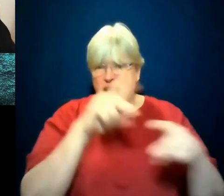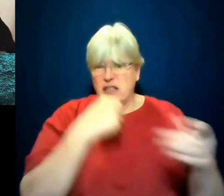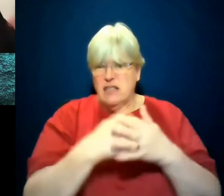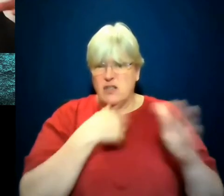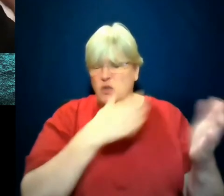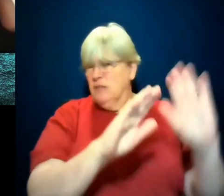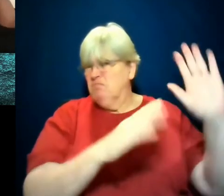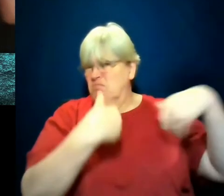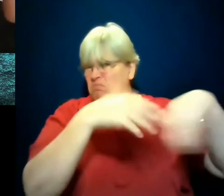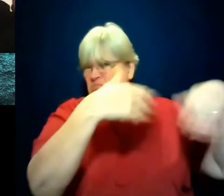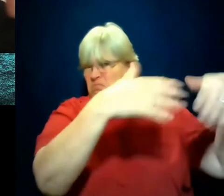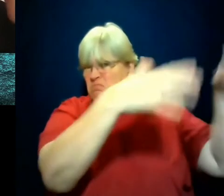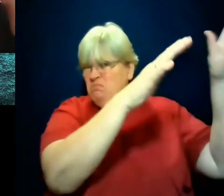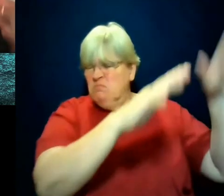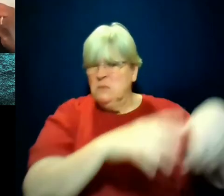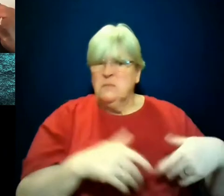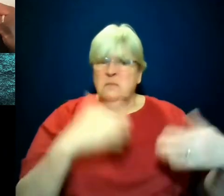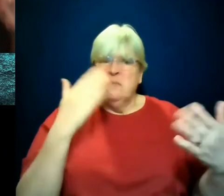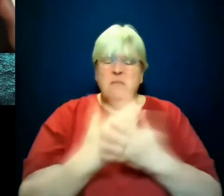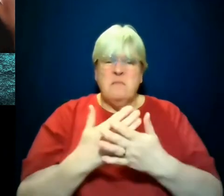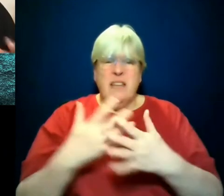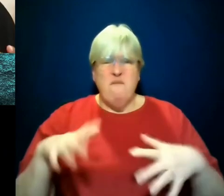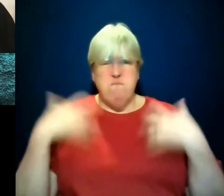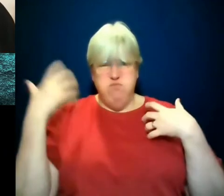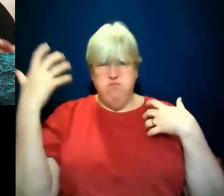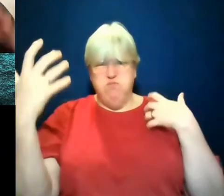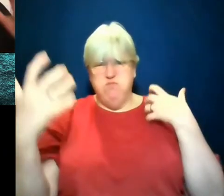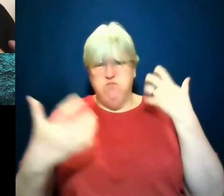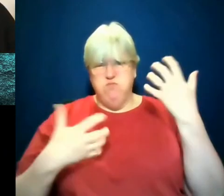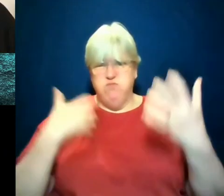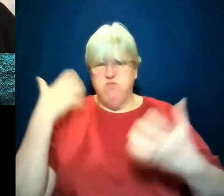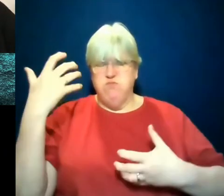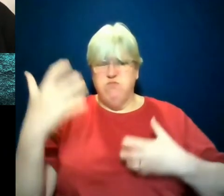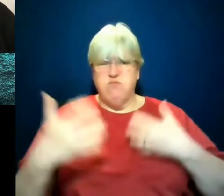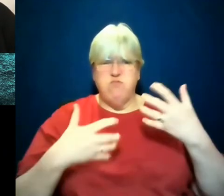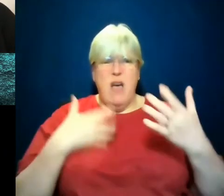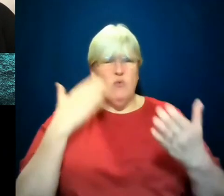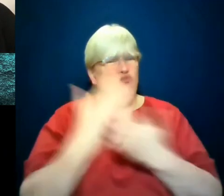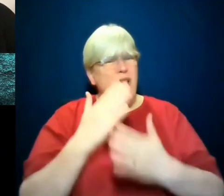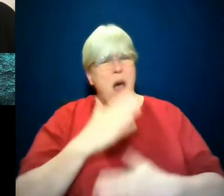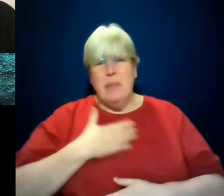I saw them at the inauguration, the mix of those things just set me off. It just really set me off. And I was so upset.